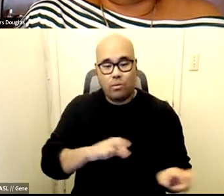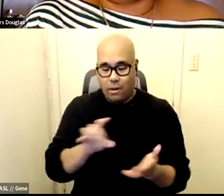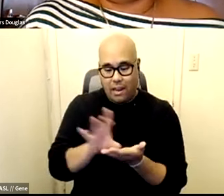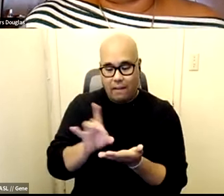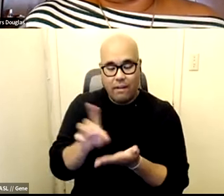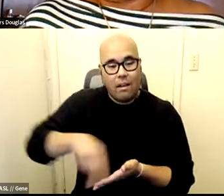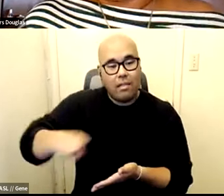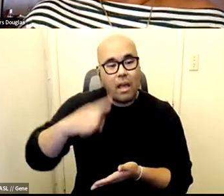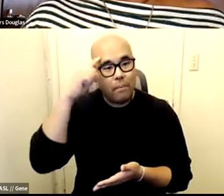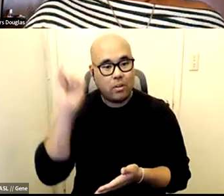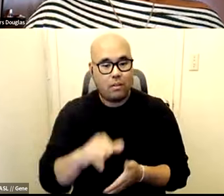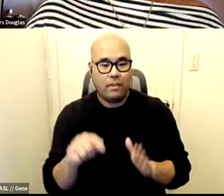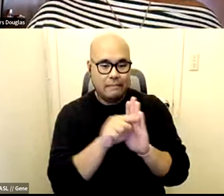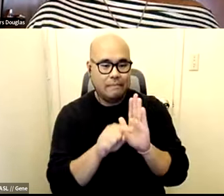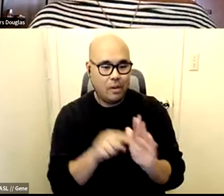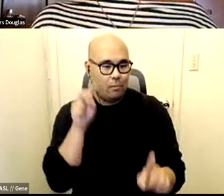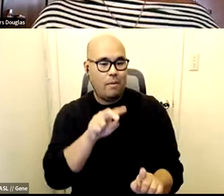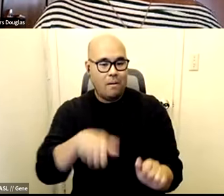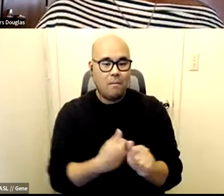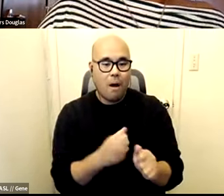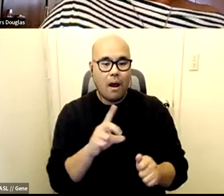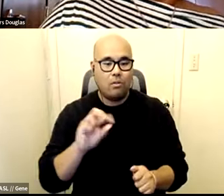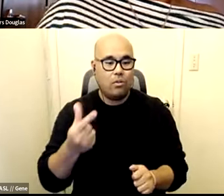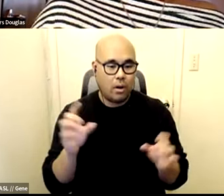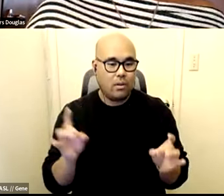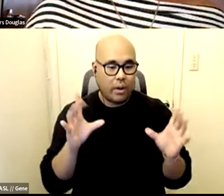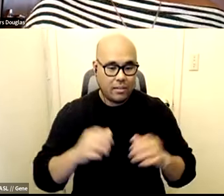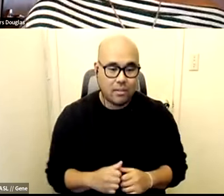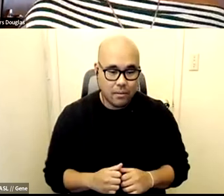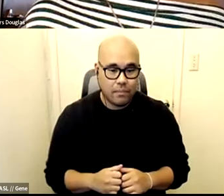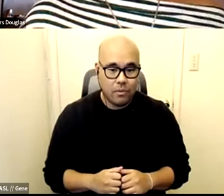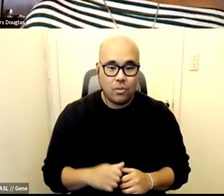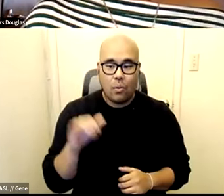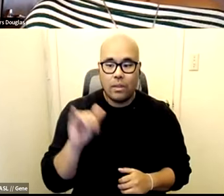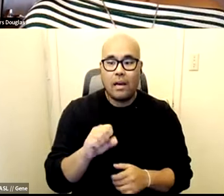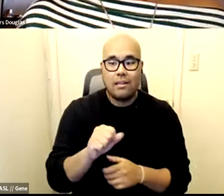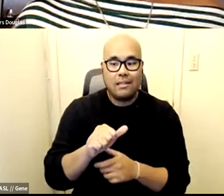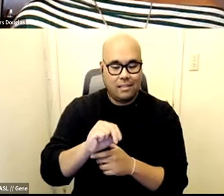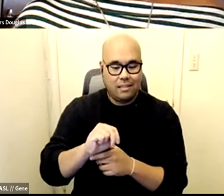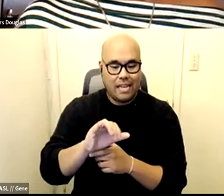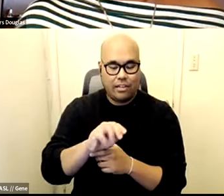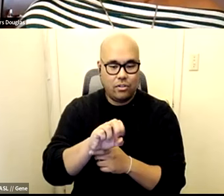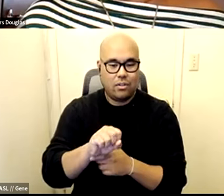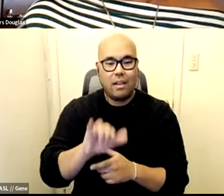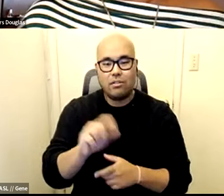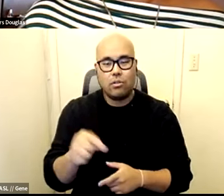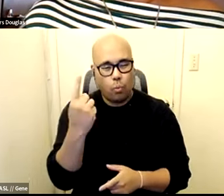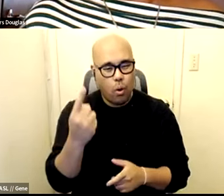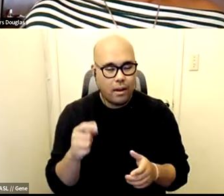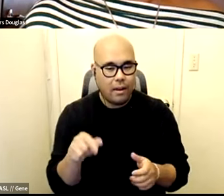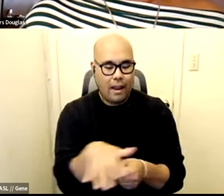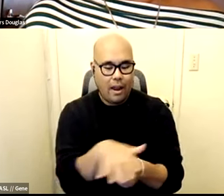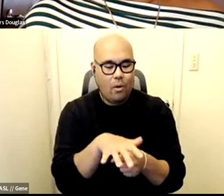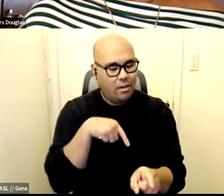around this drug crisis. So yeah, so sanctions, I think is just one area